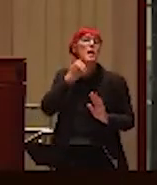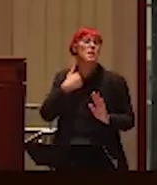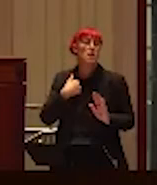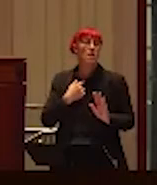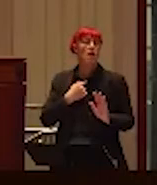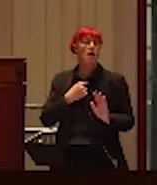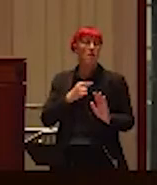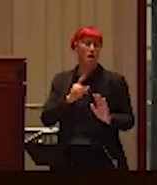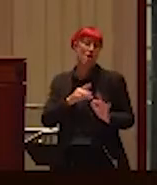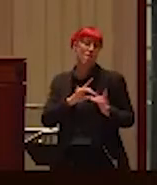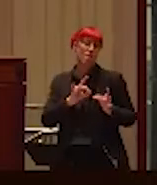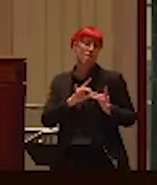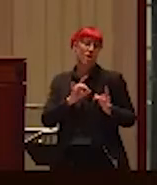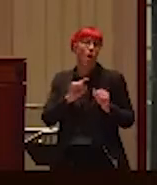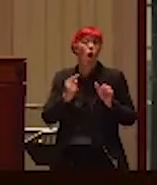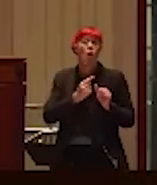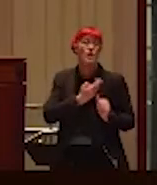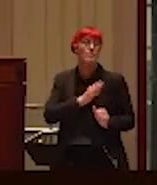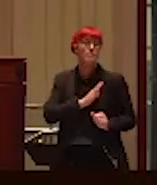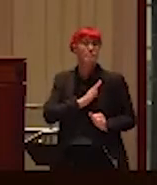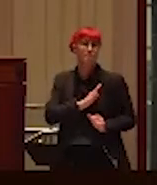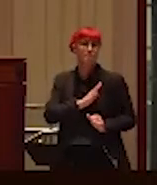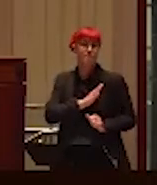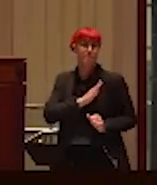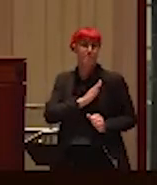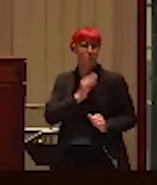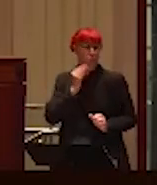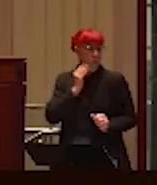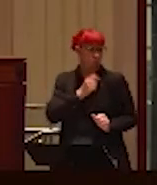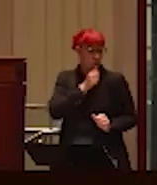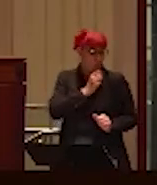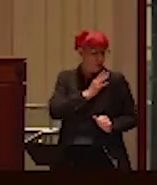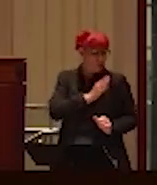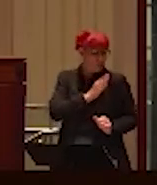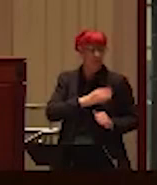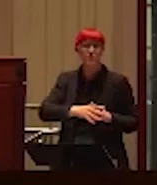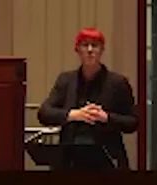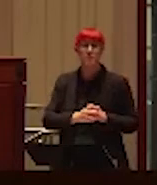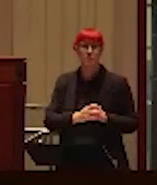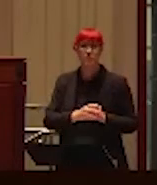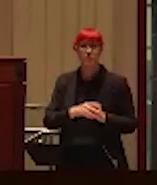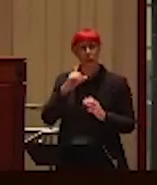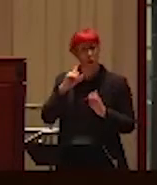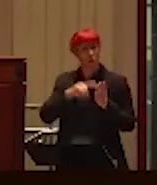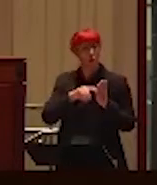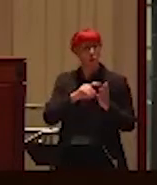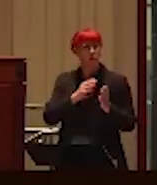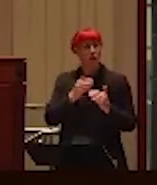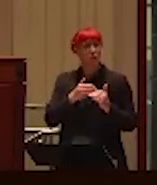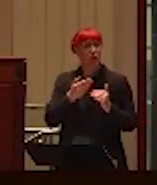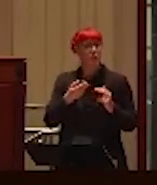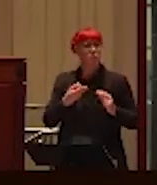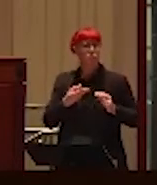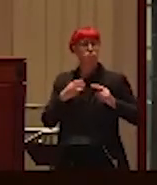it started in, in private, you know, in, in our house in private. And then I noticed that it, the next escalation